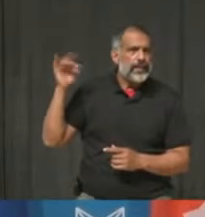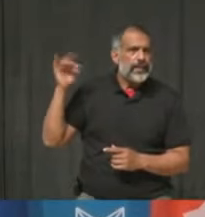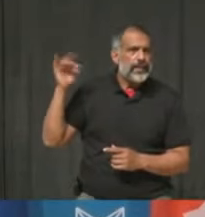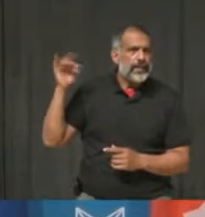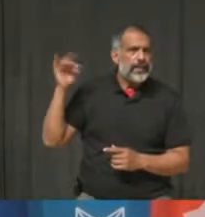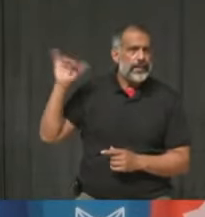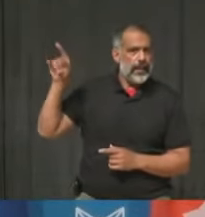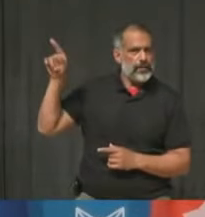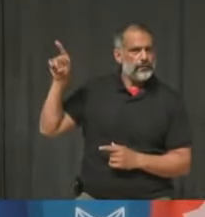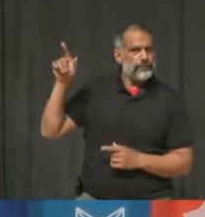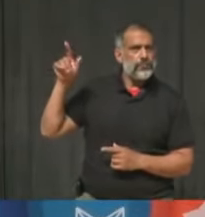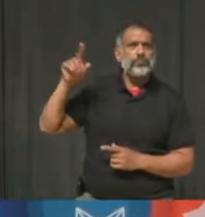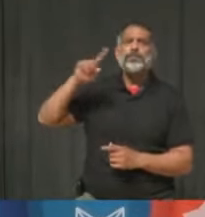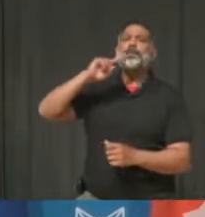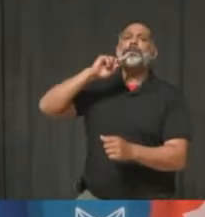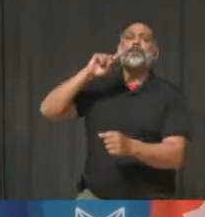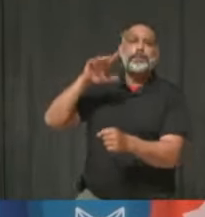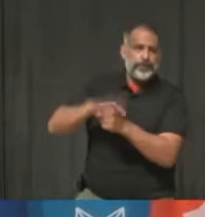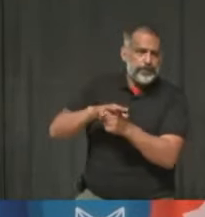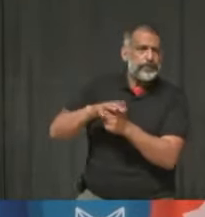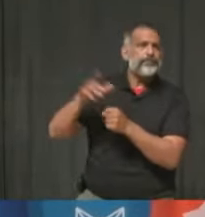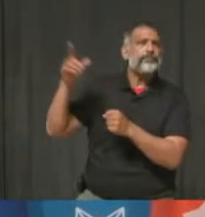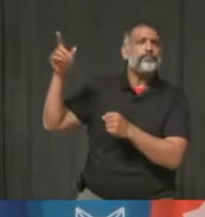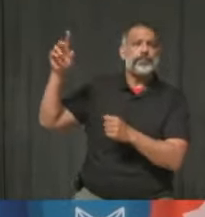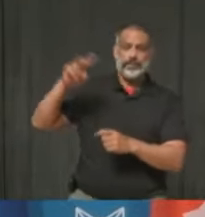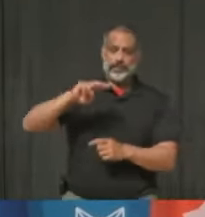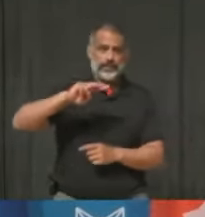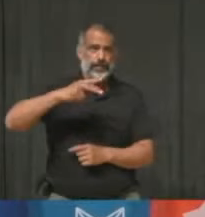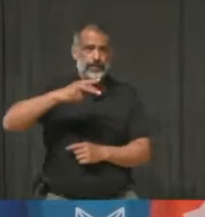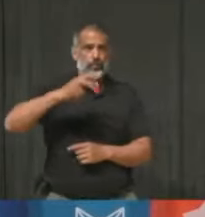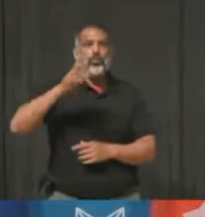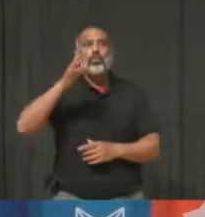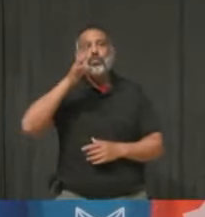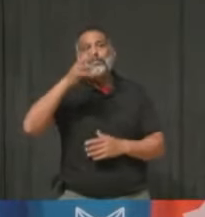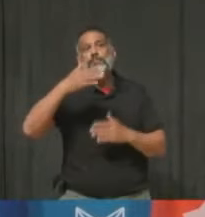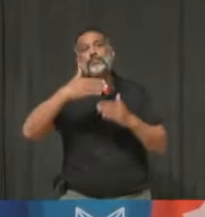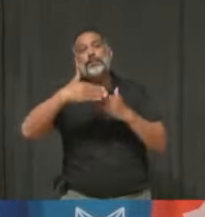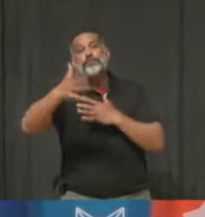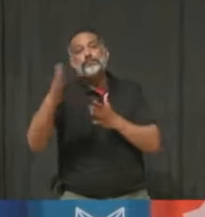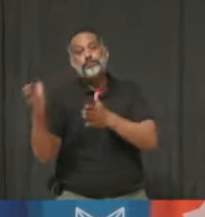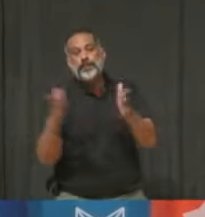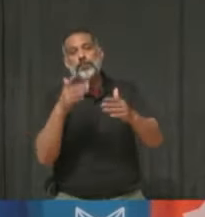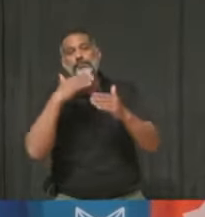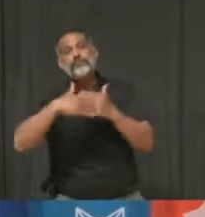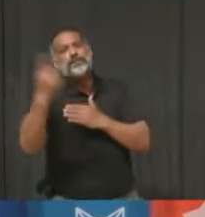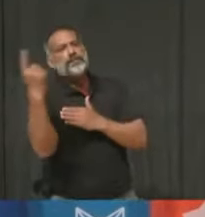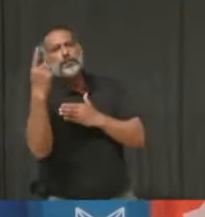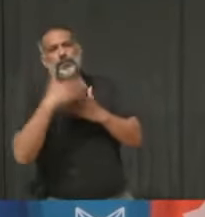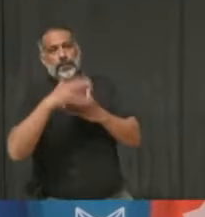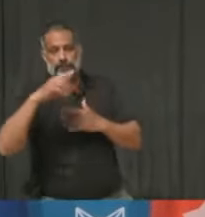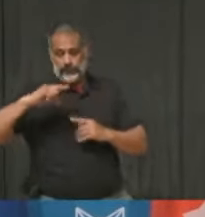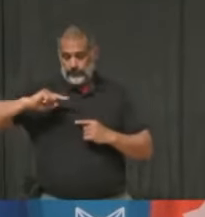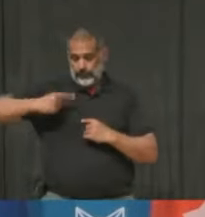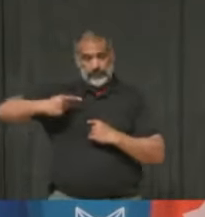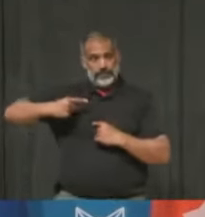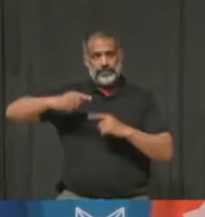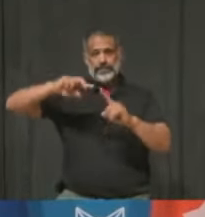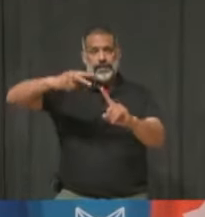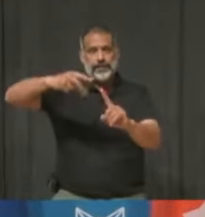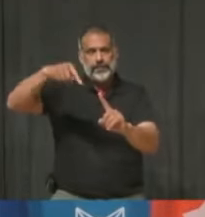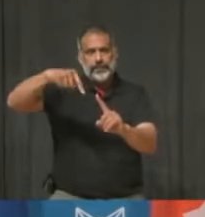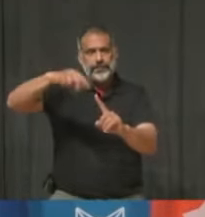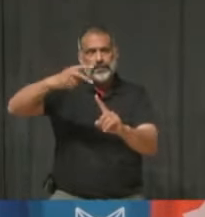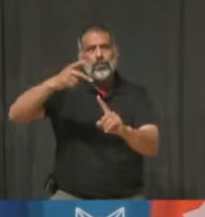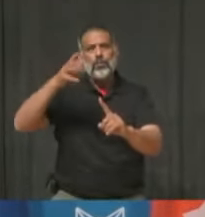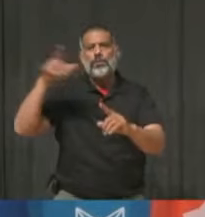a review underway at the federal level to figure out how mixing doses might look using study